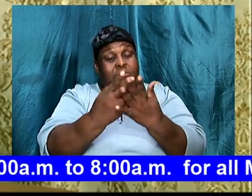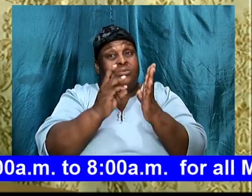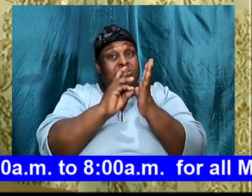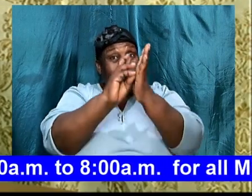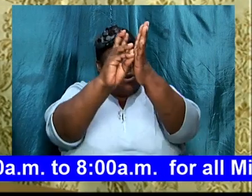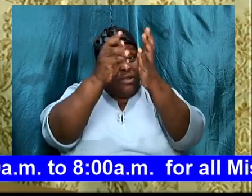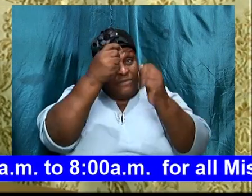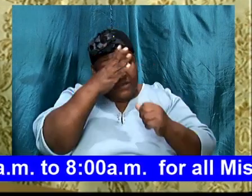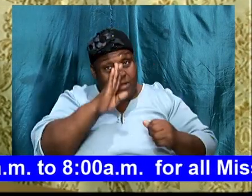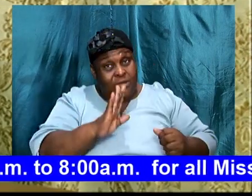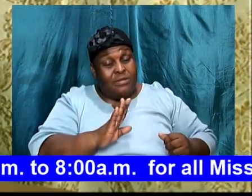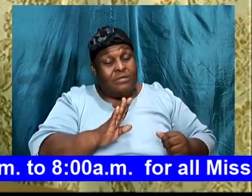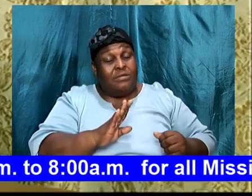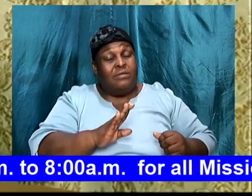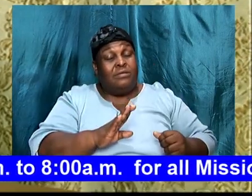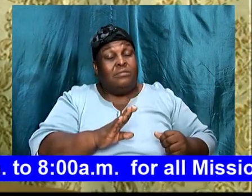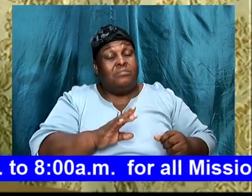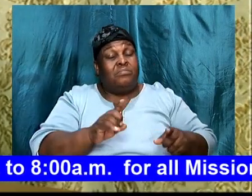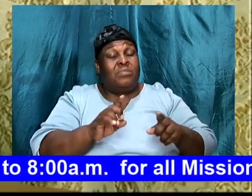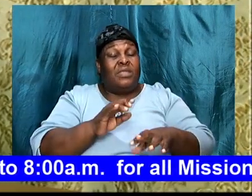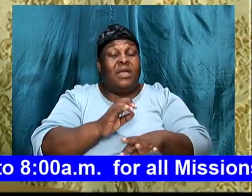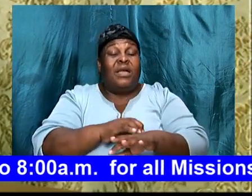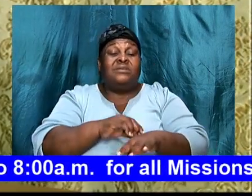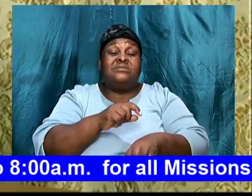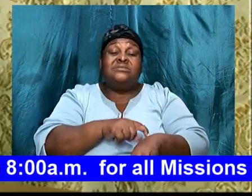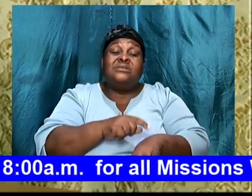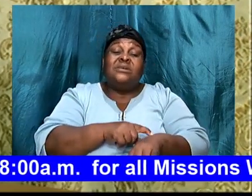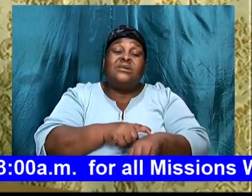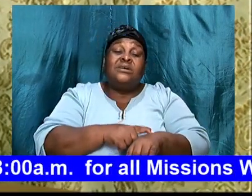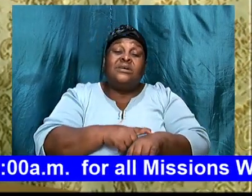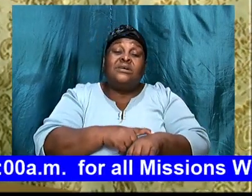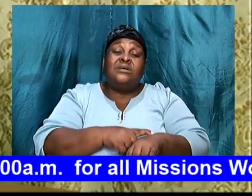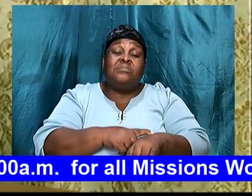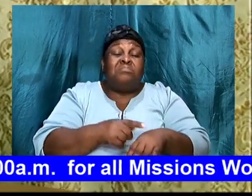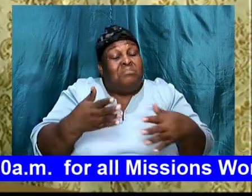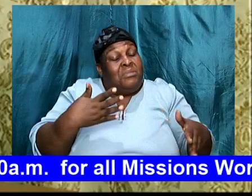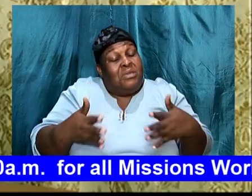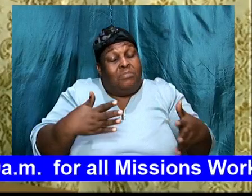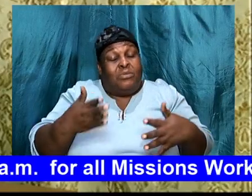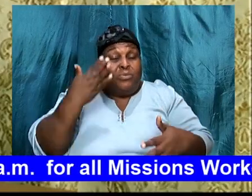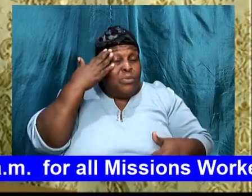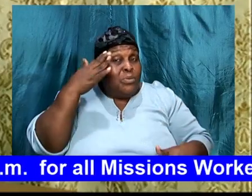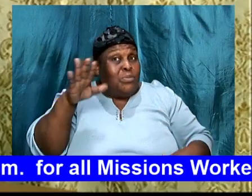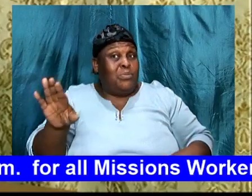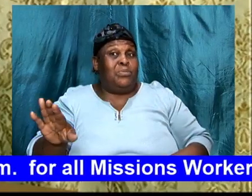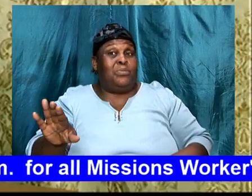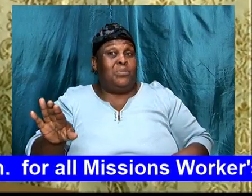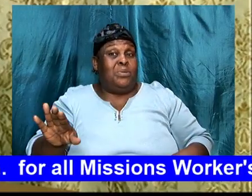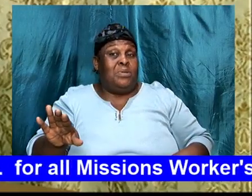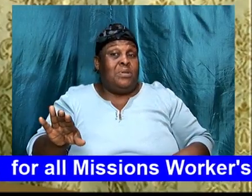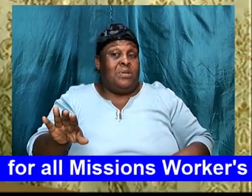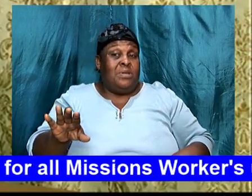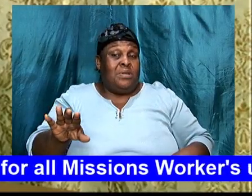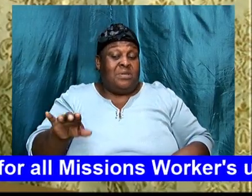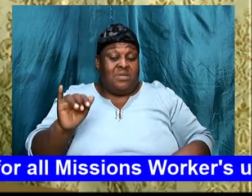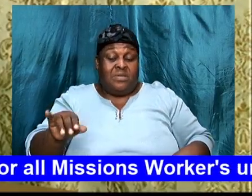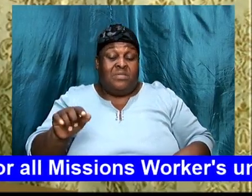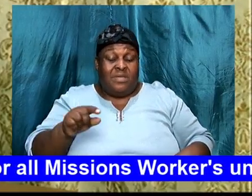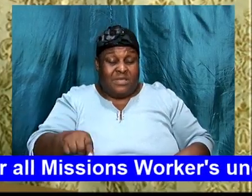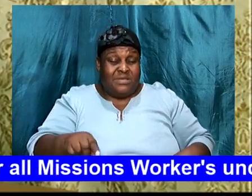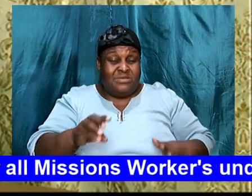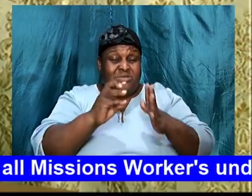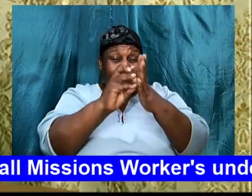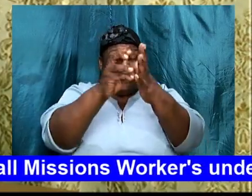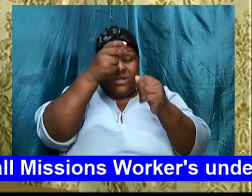At the time, he was going through it, he might not have known, that this was the will of God, for his life.